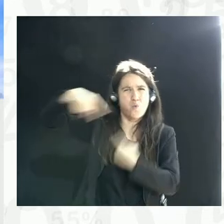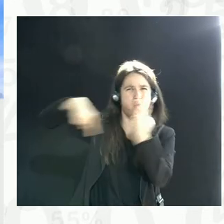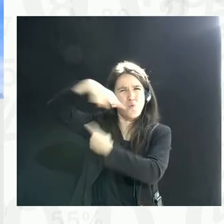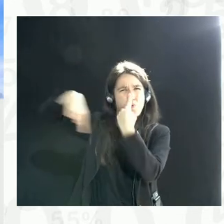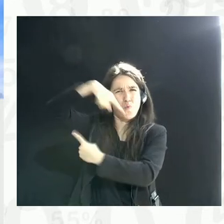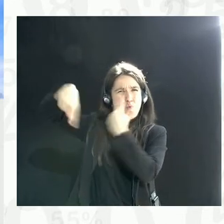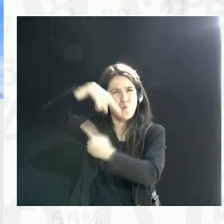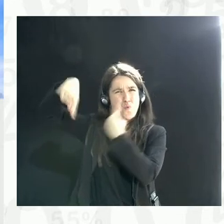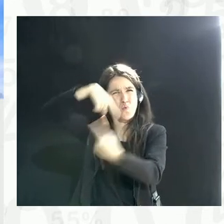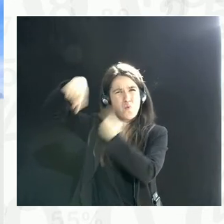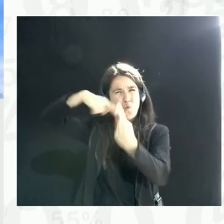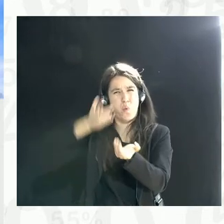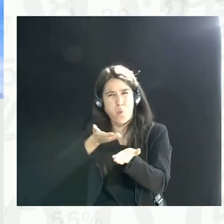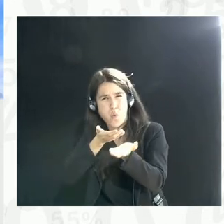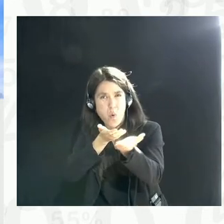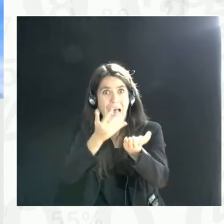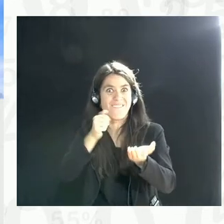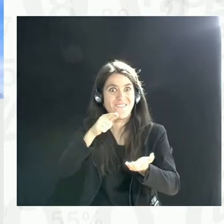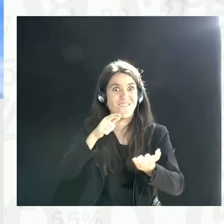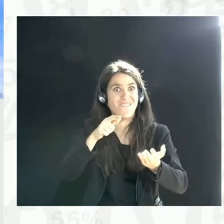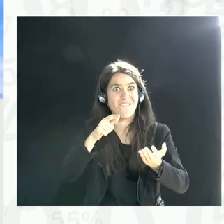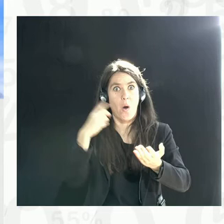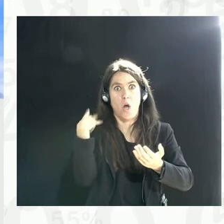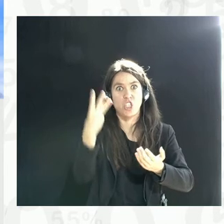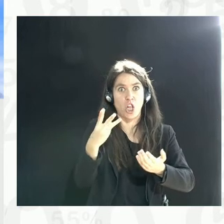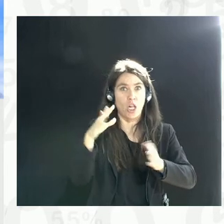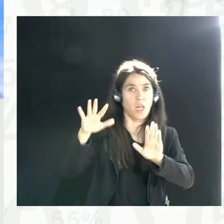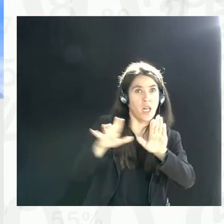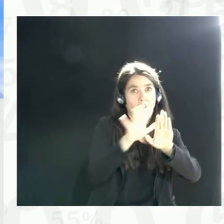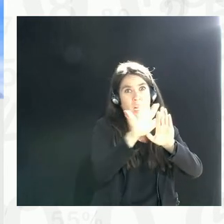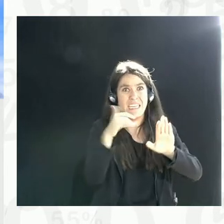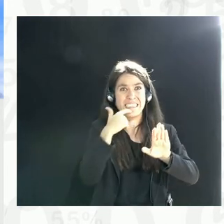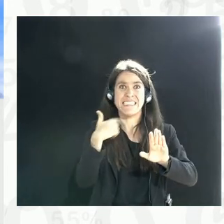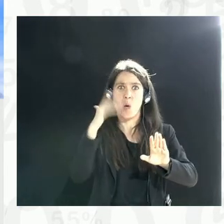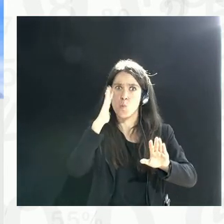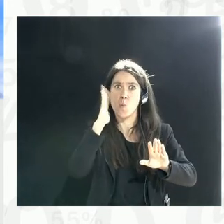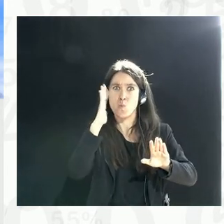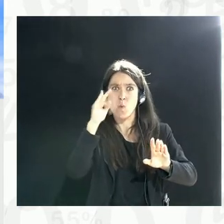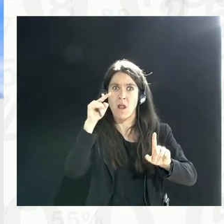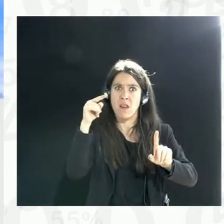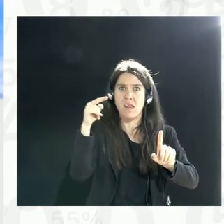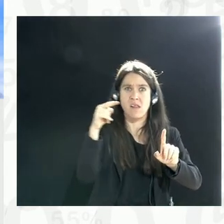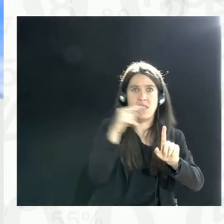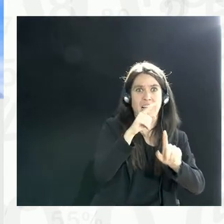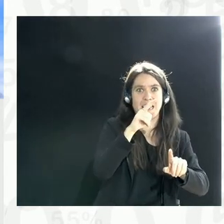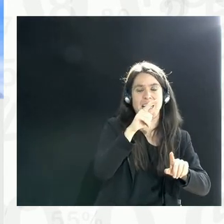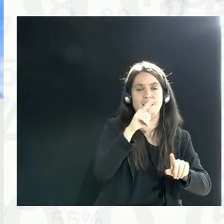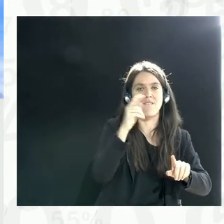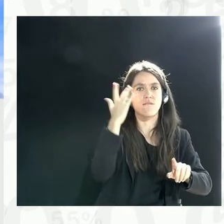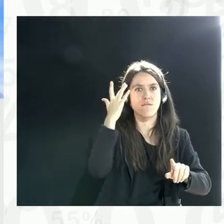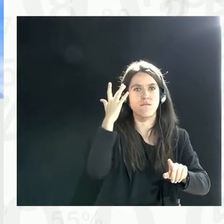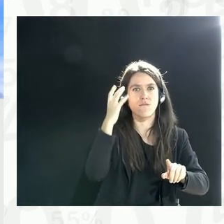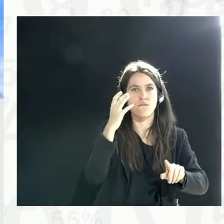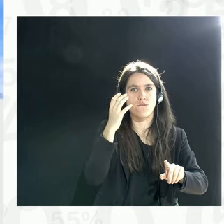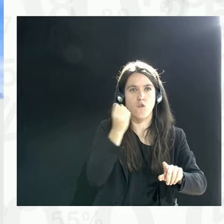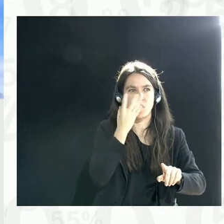now, and the National Weather Service said it's going to hit in Florida. It